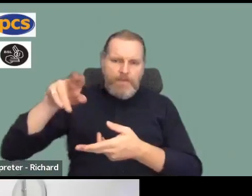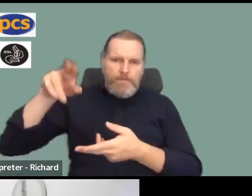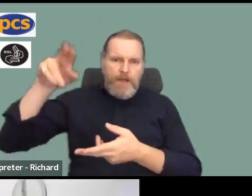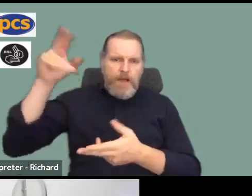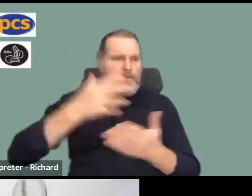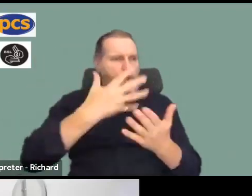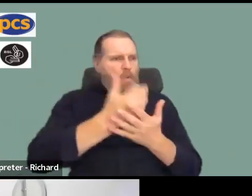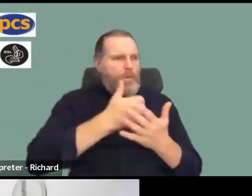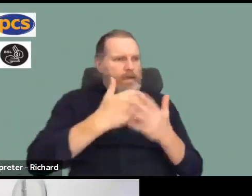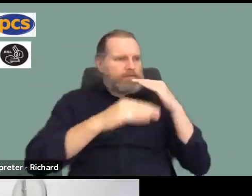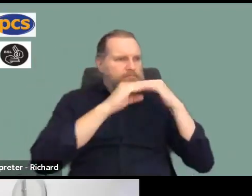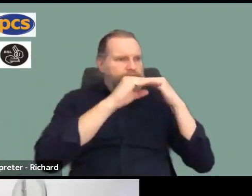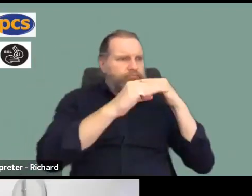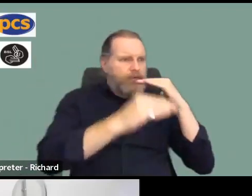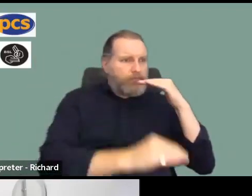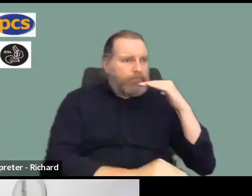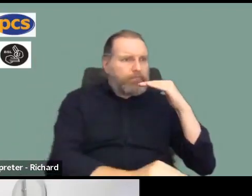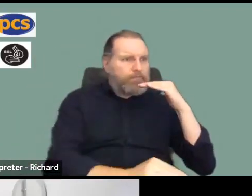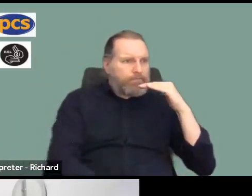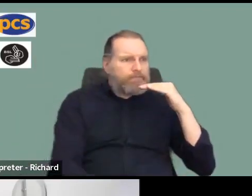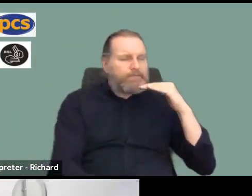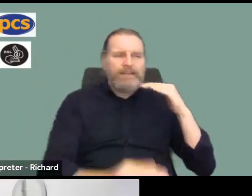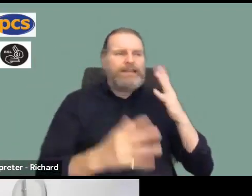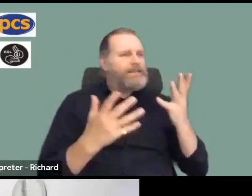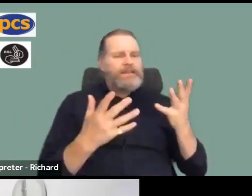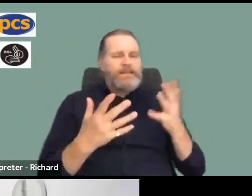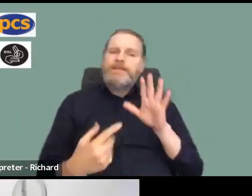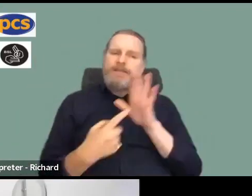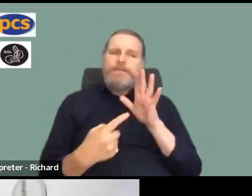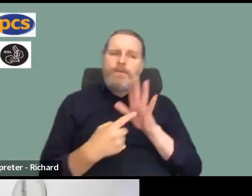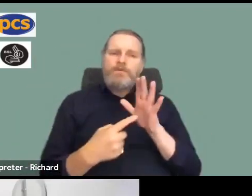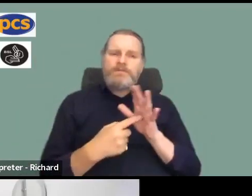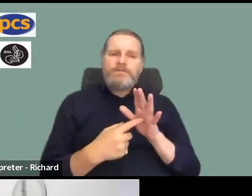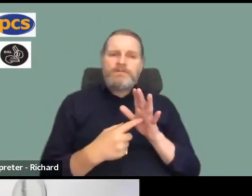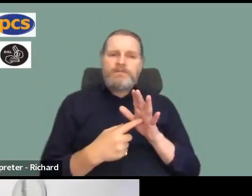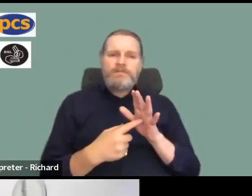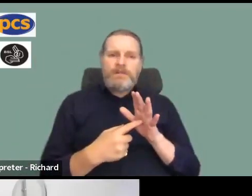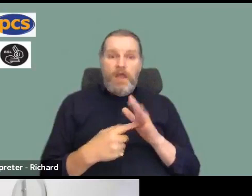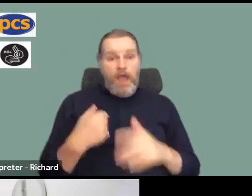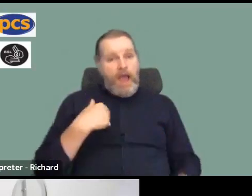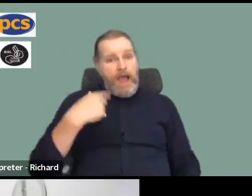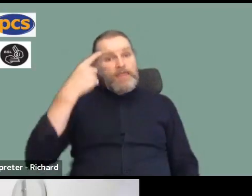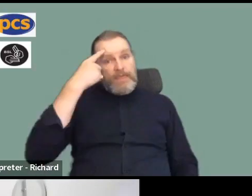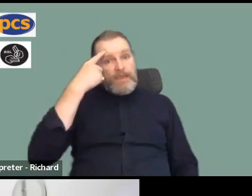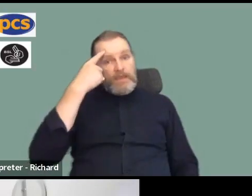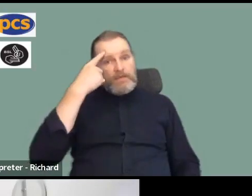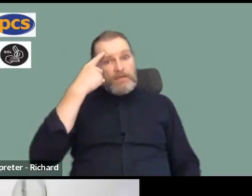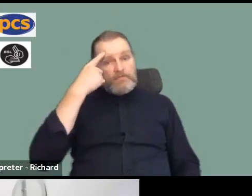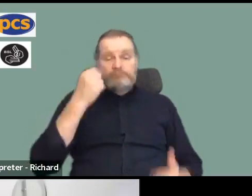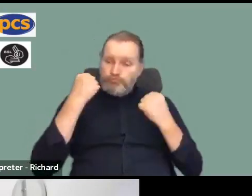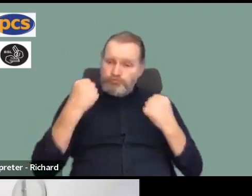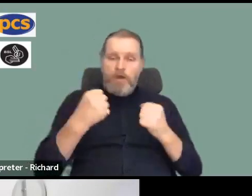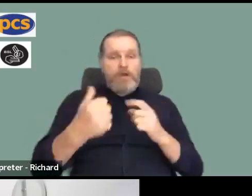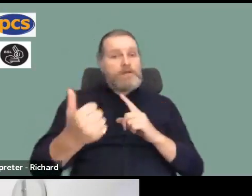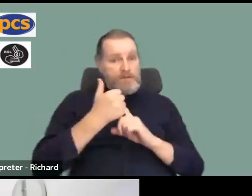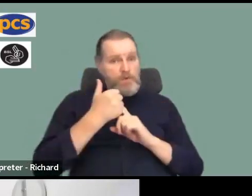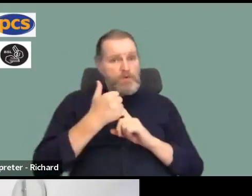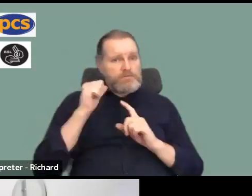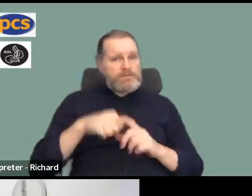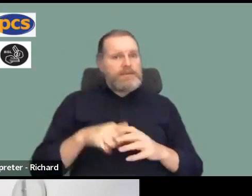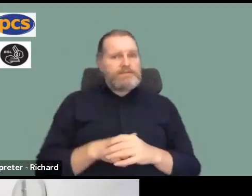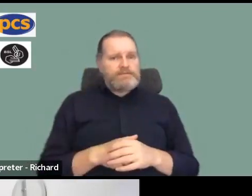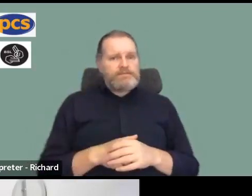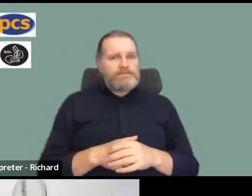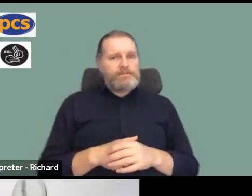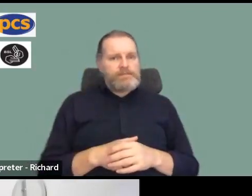been this bad, and it's fair that somebody does something about it. So, personally, I think we're going to get massive support when we take action. And what we can